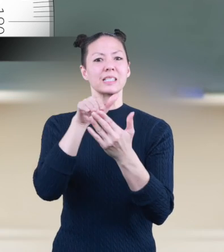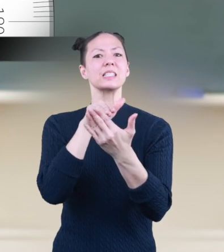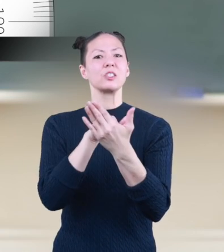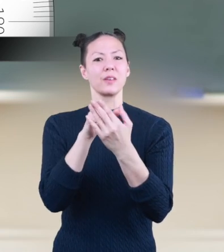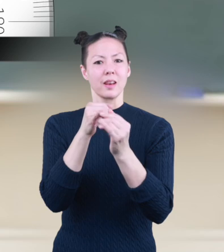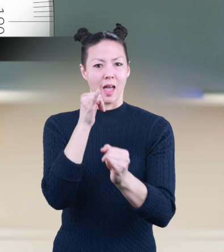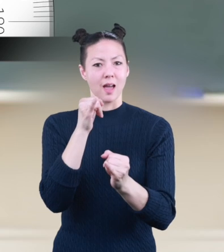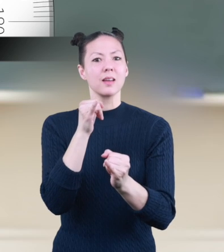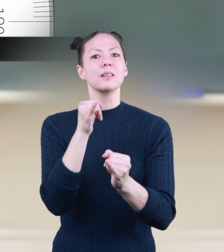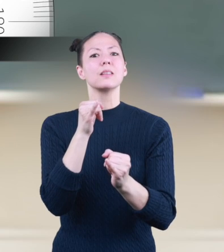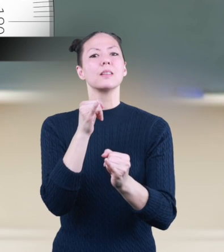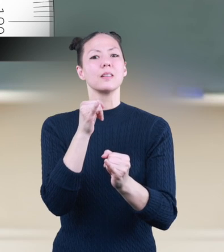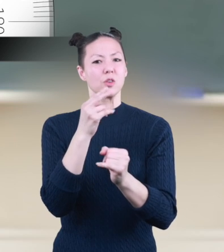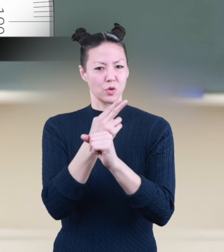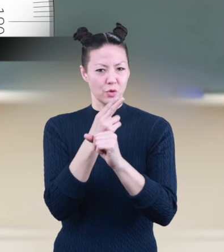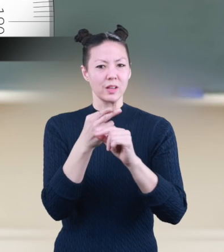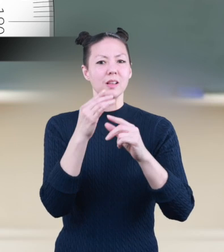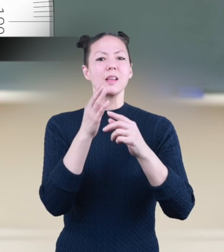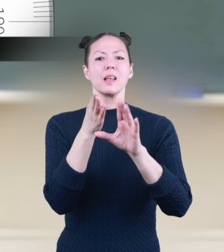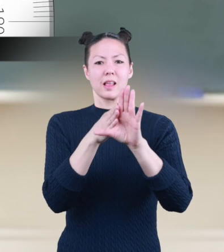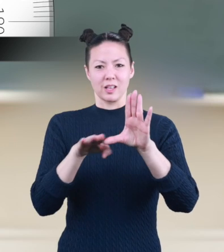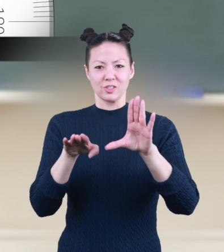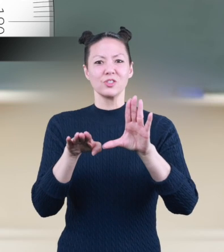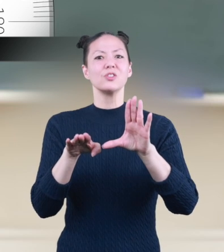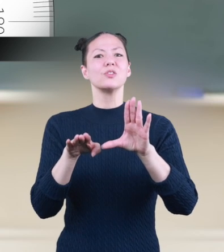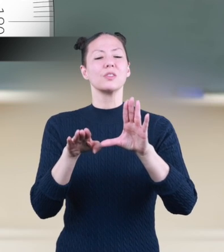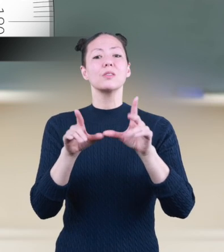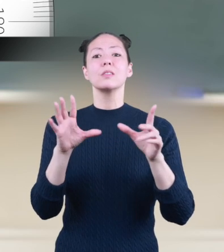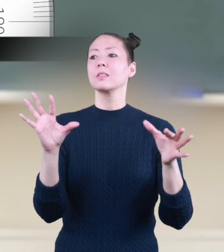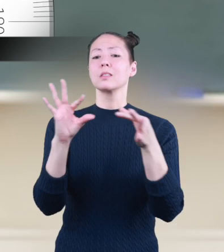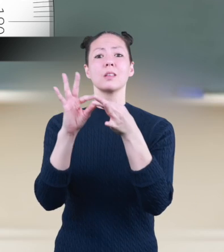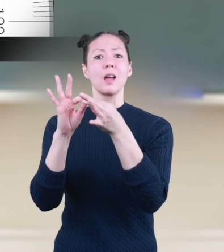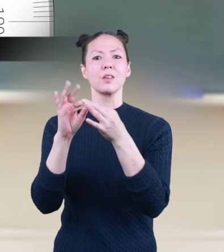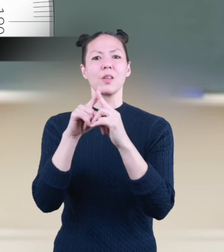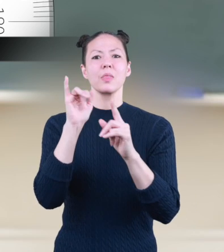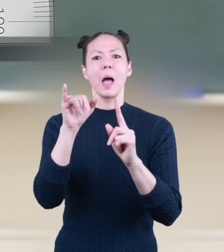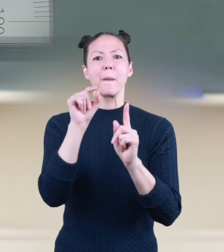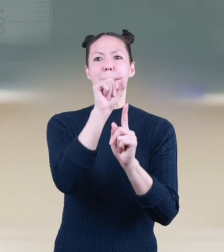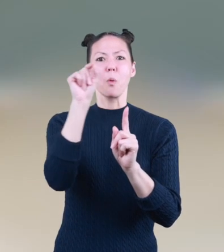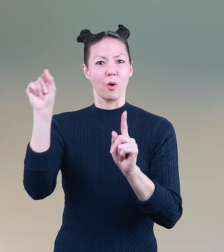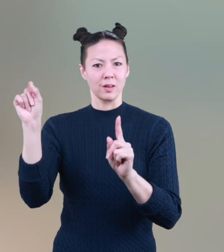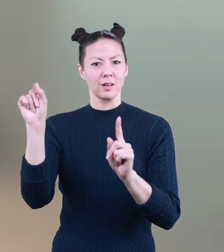Use the straight edge of a ruler or protractor and connect the points.